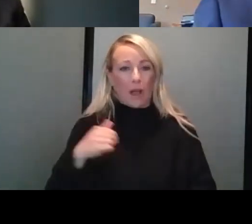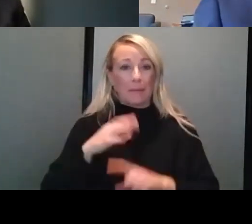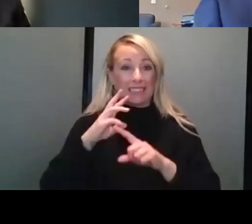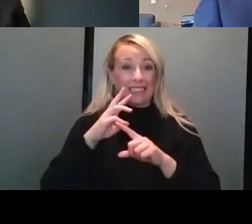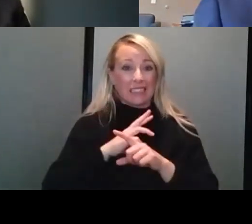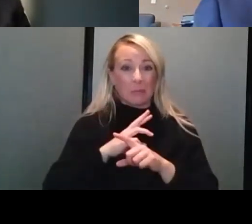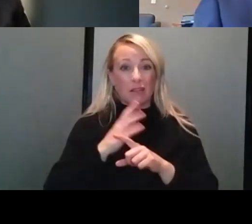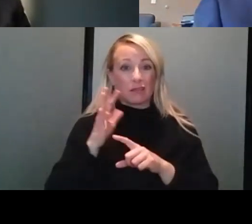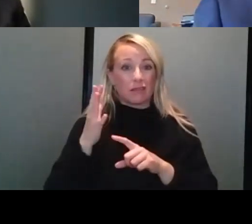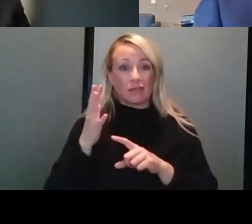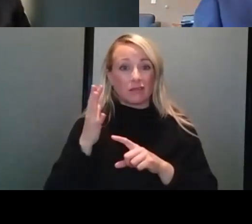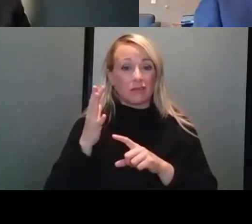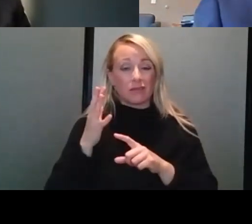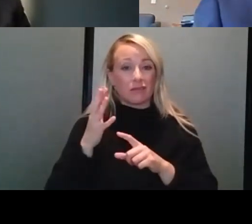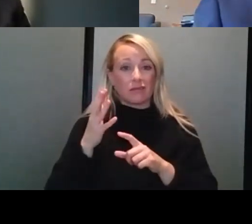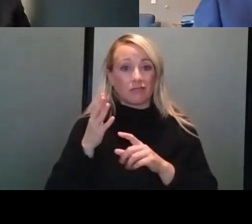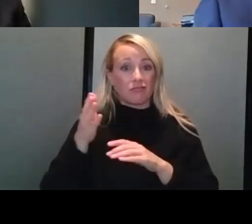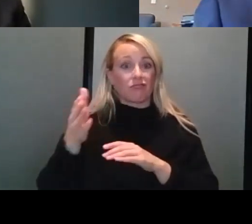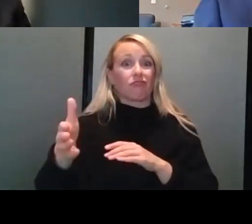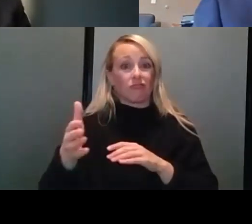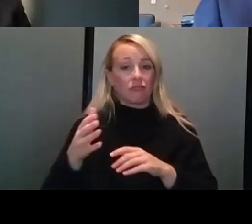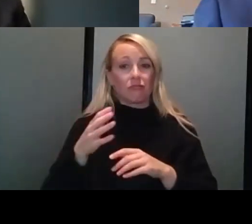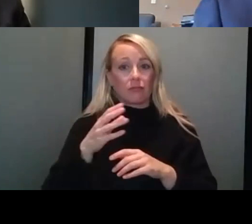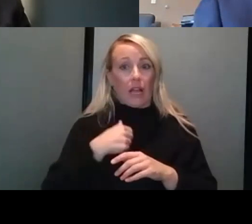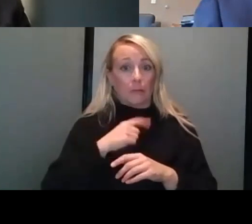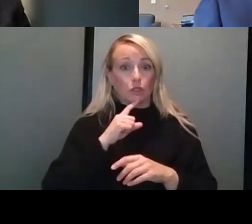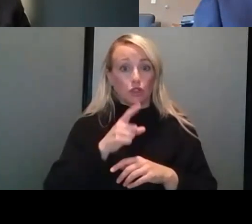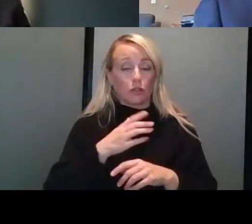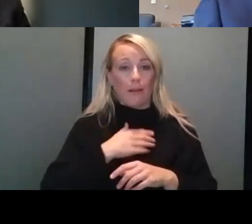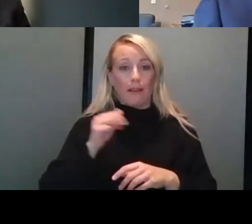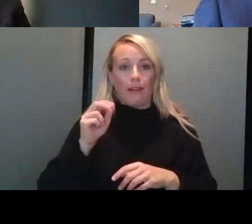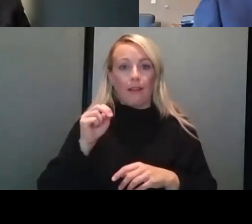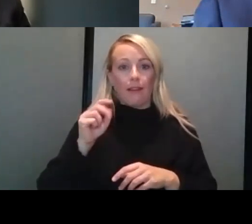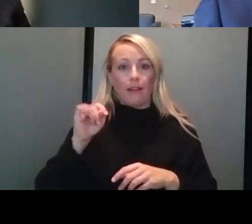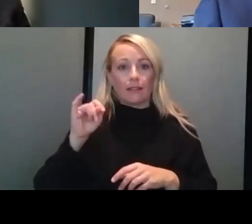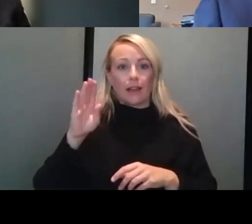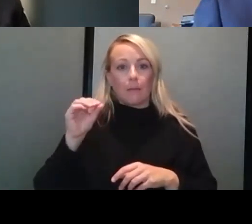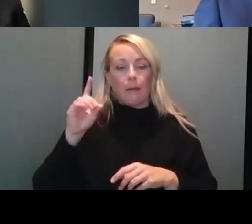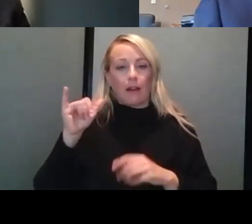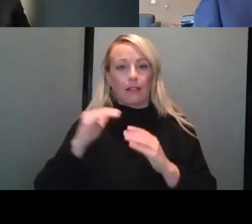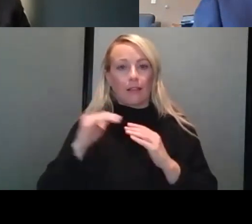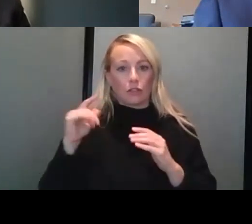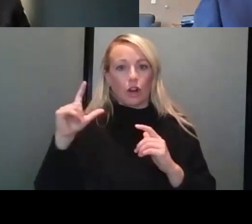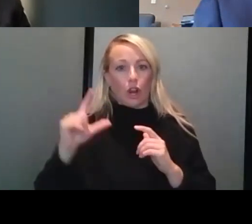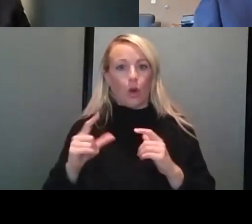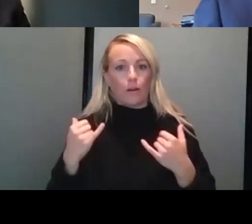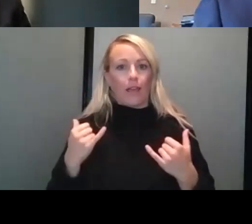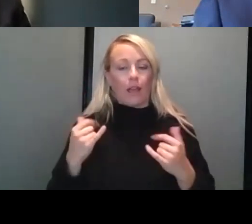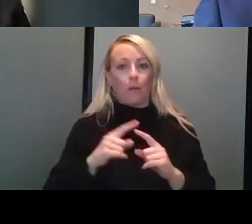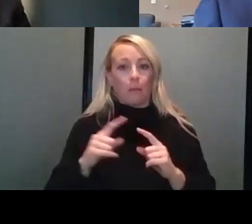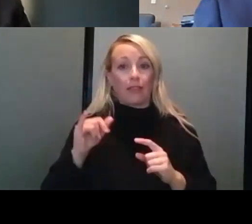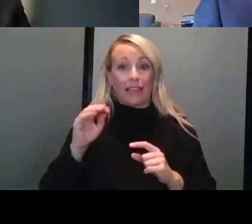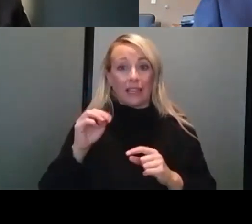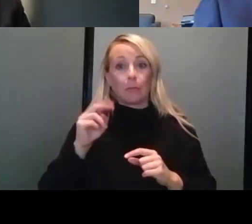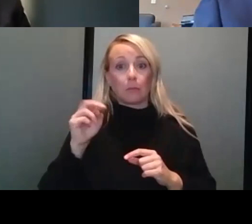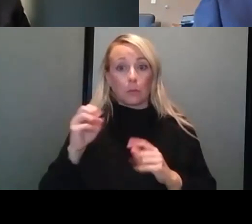plus or minus, uh, out. Uh, and I'm sure my antibody levels are lower now than they were at peak, but the immune system has